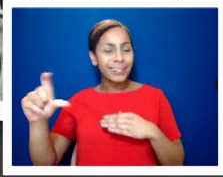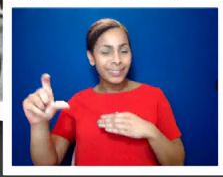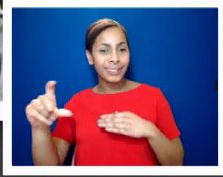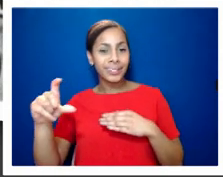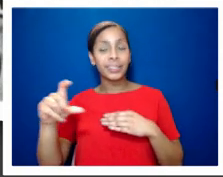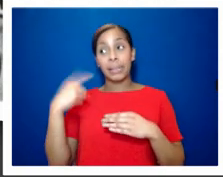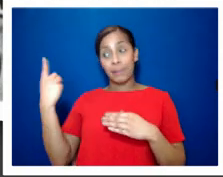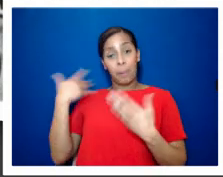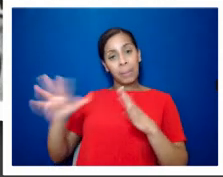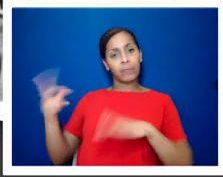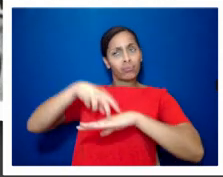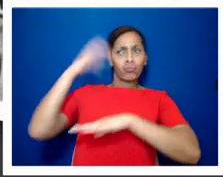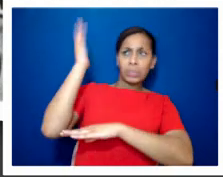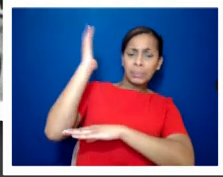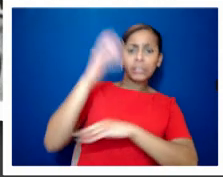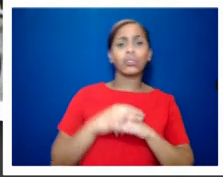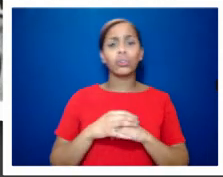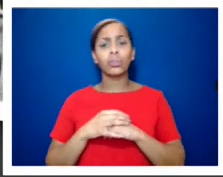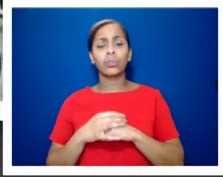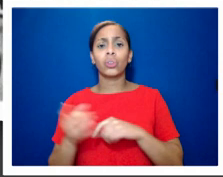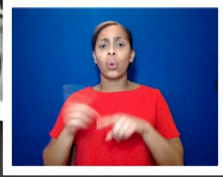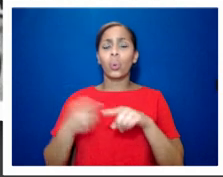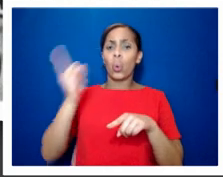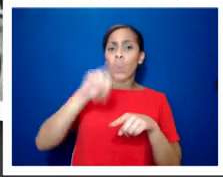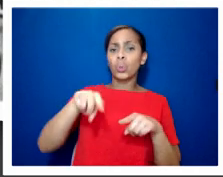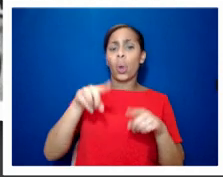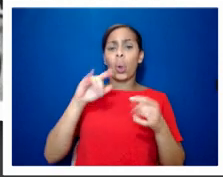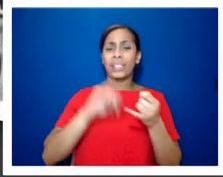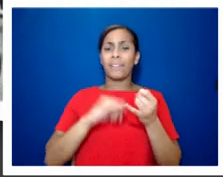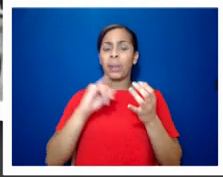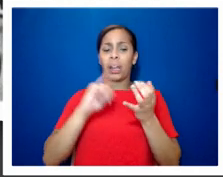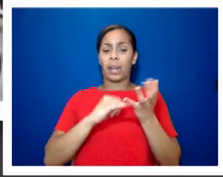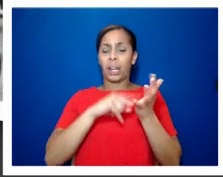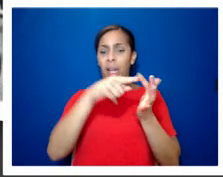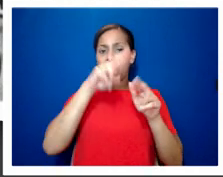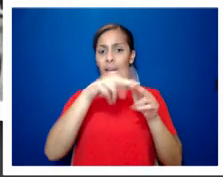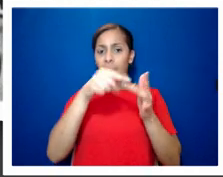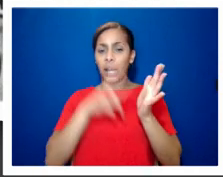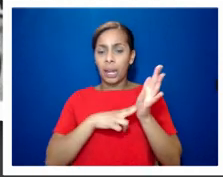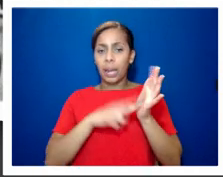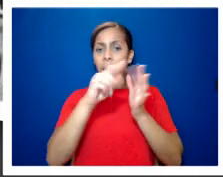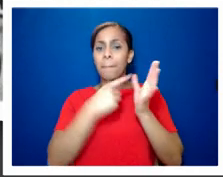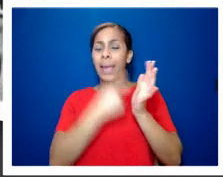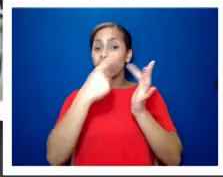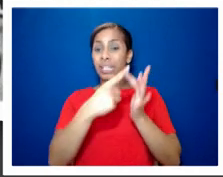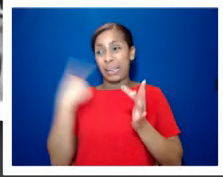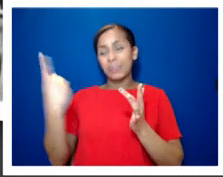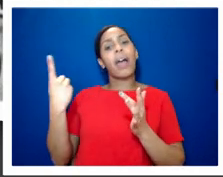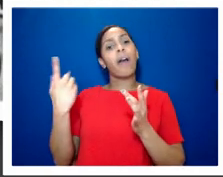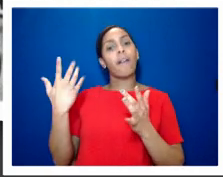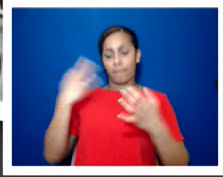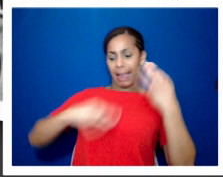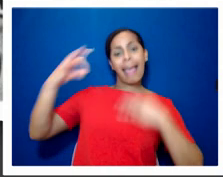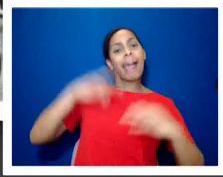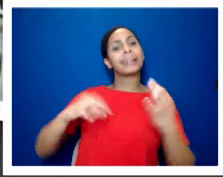and also did um stiffen parry on the far left he's a young actor who played a gay character in the soap opera brookside